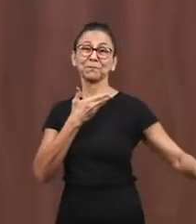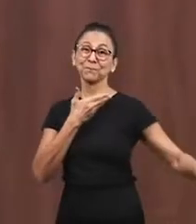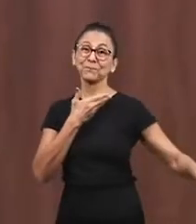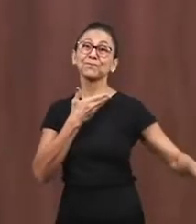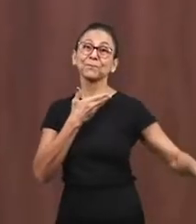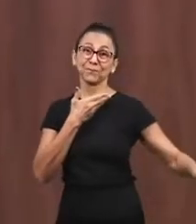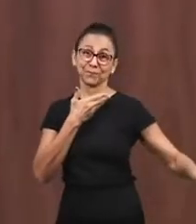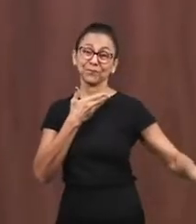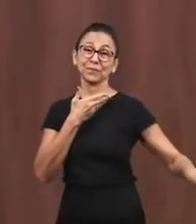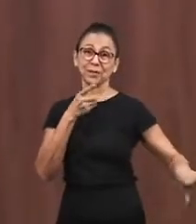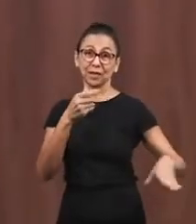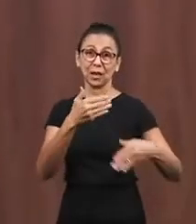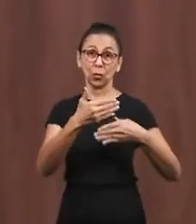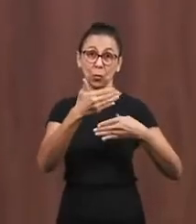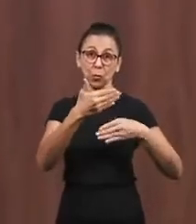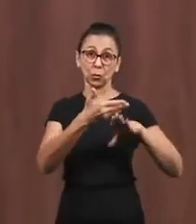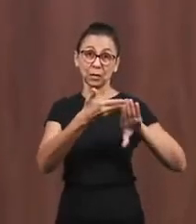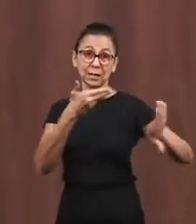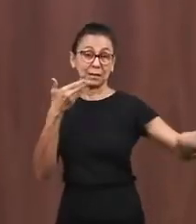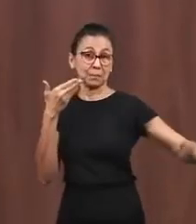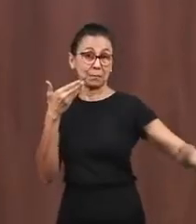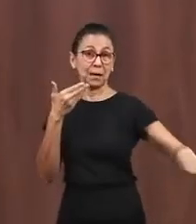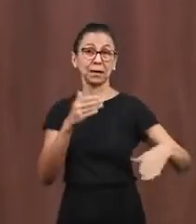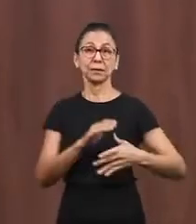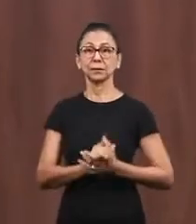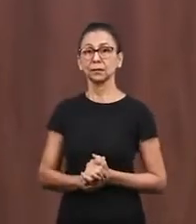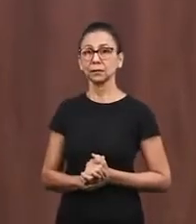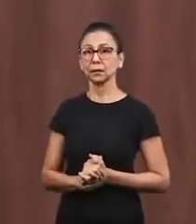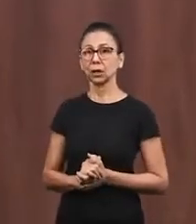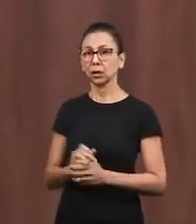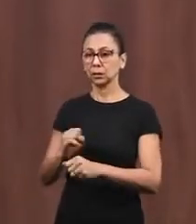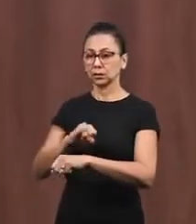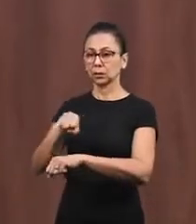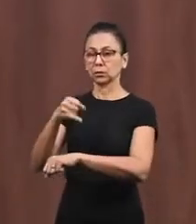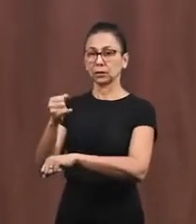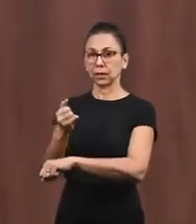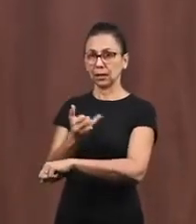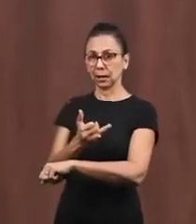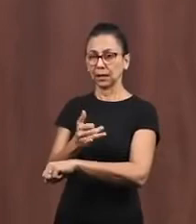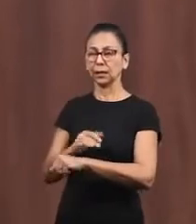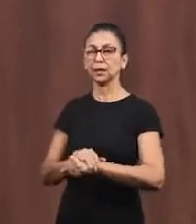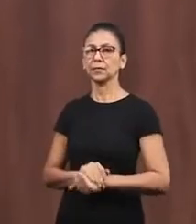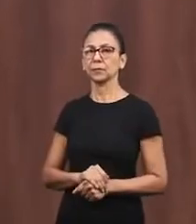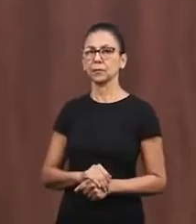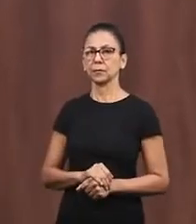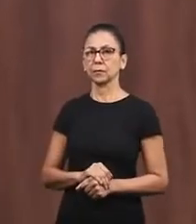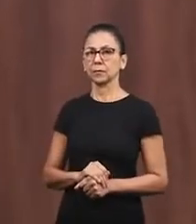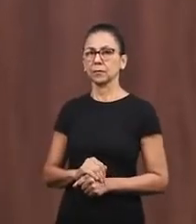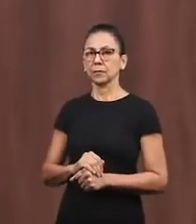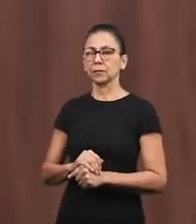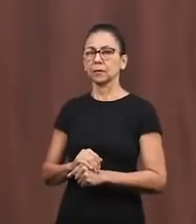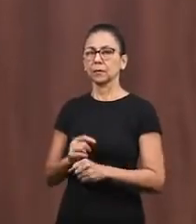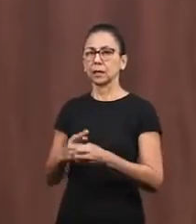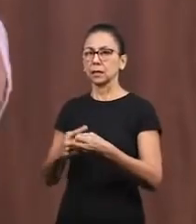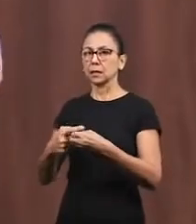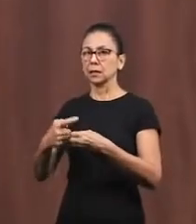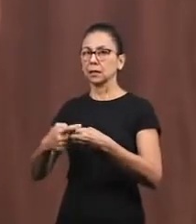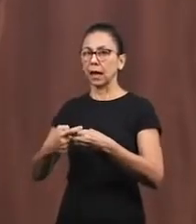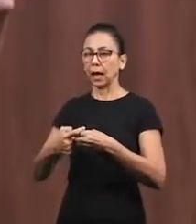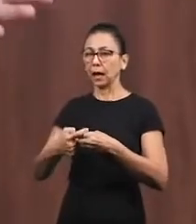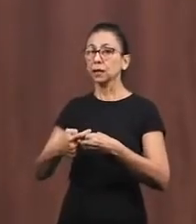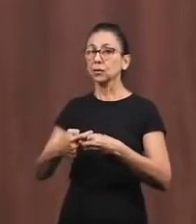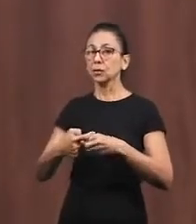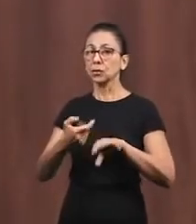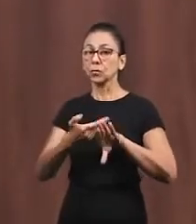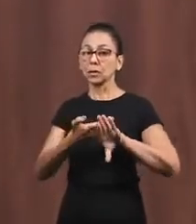separated the city from the other people and there inside the walls there